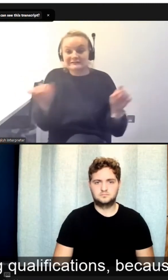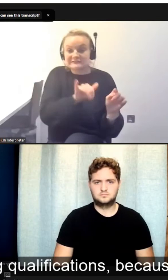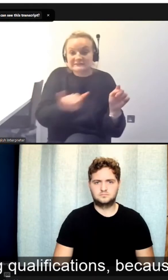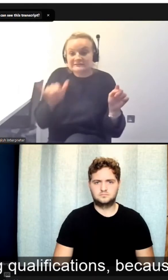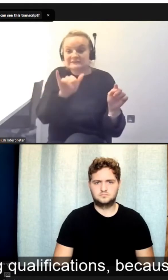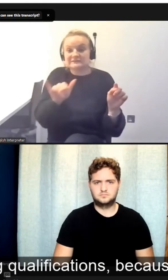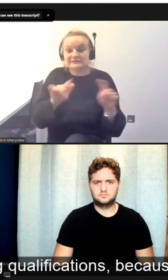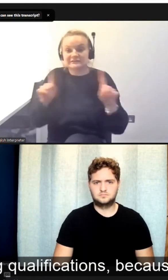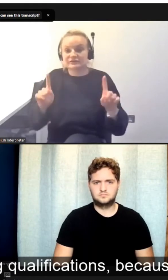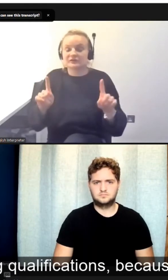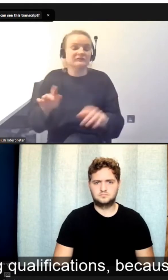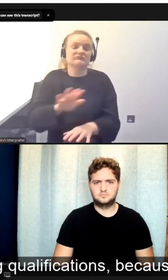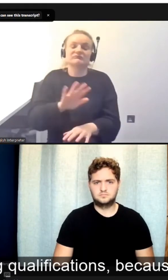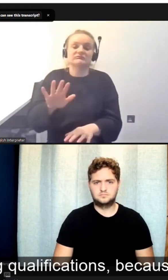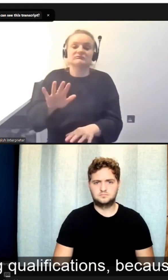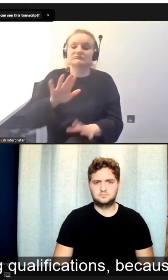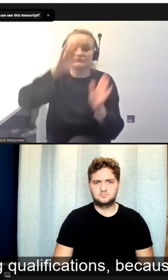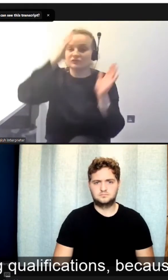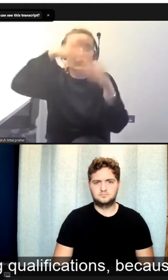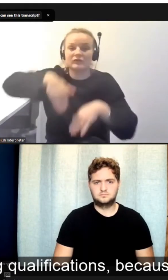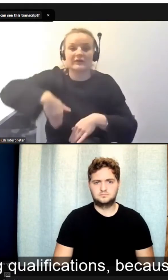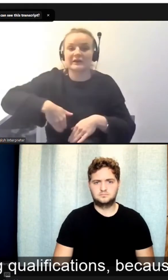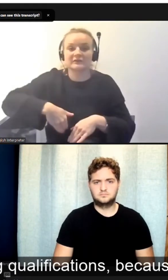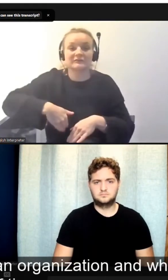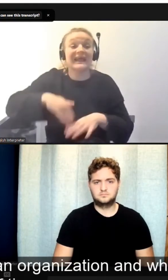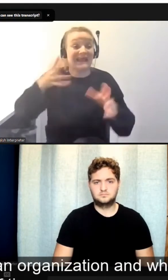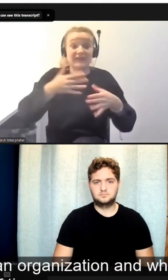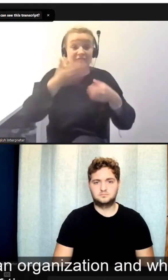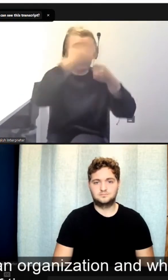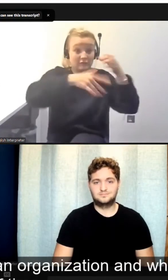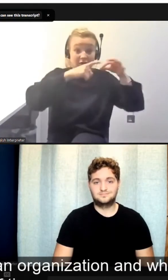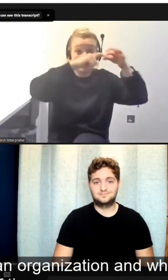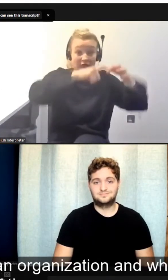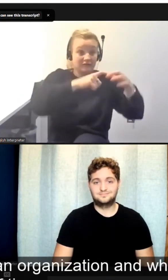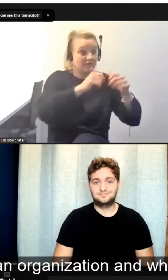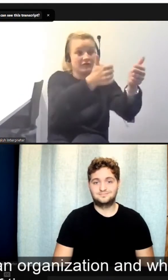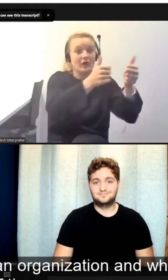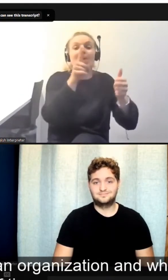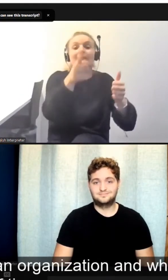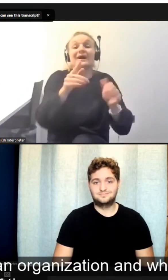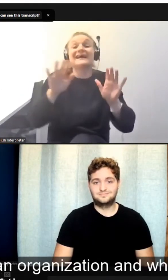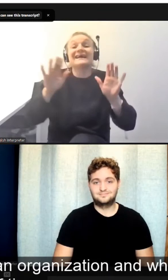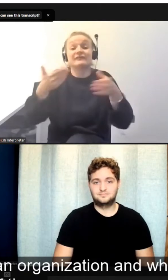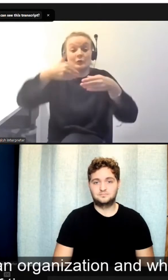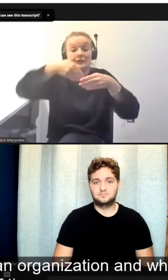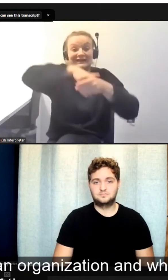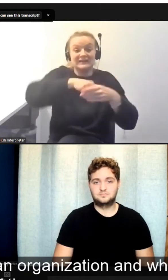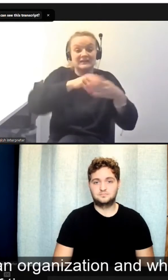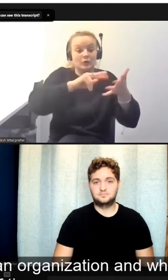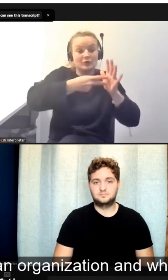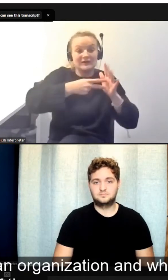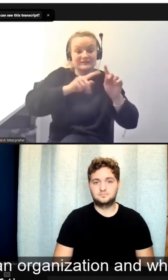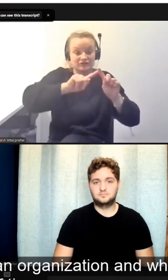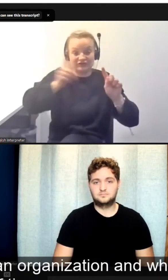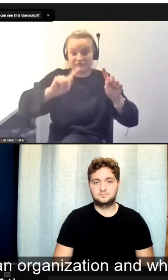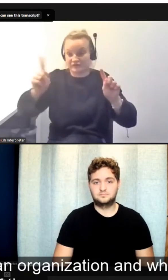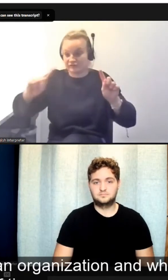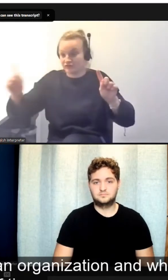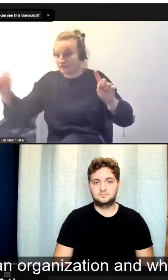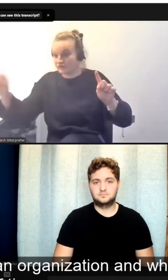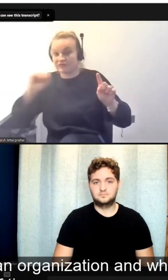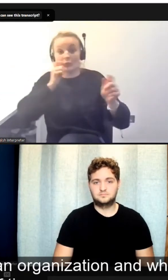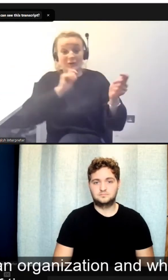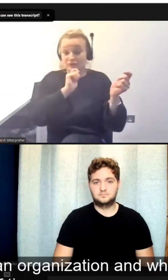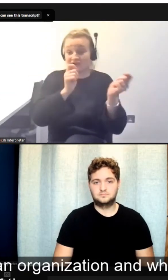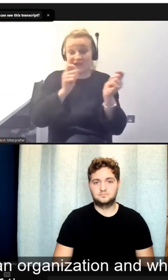of passing qualifications, because it will change where they are, where they are in an organization